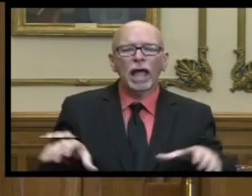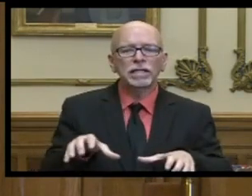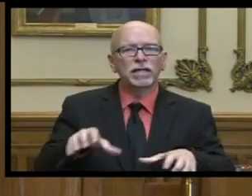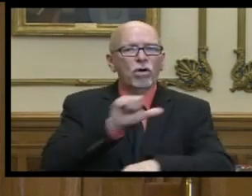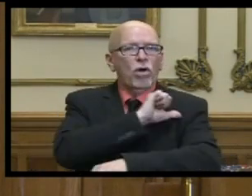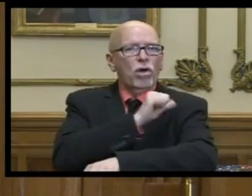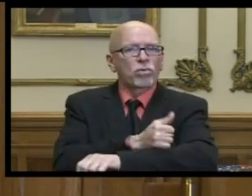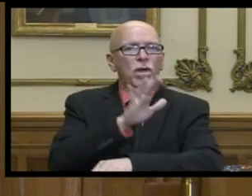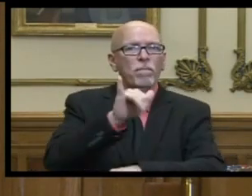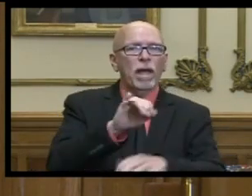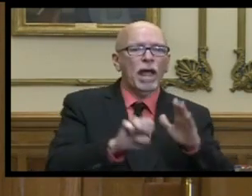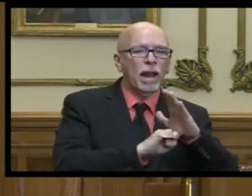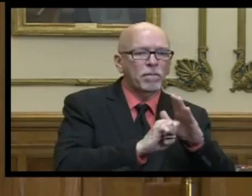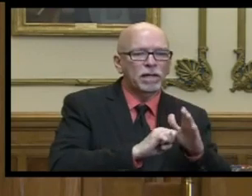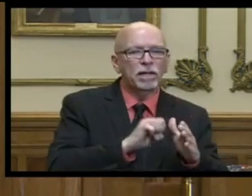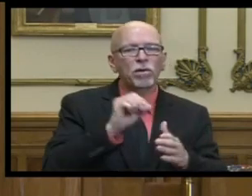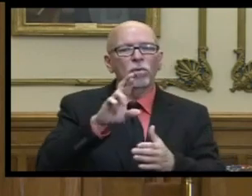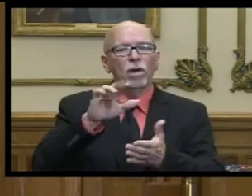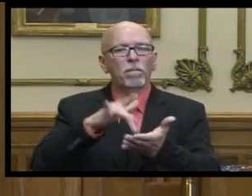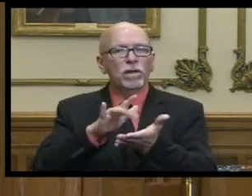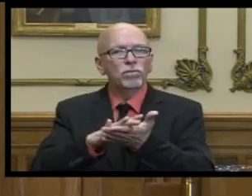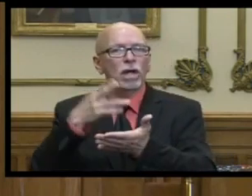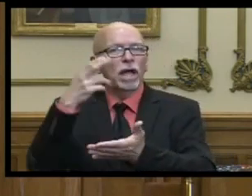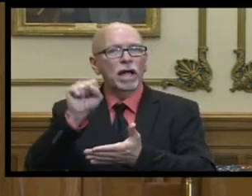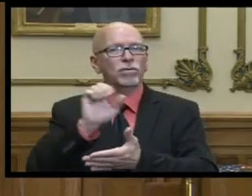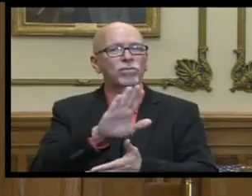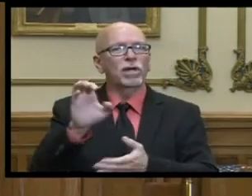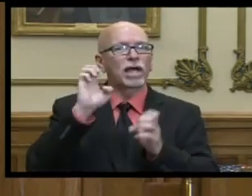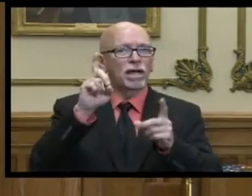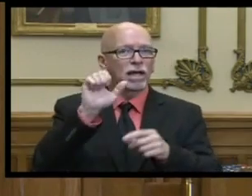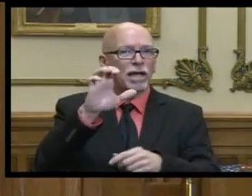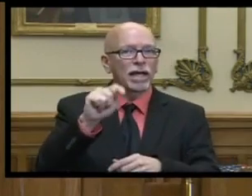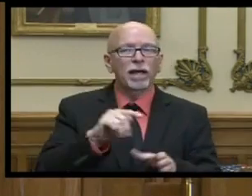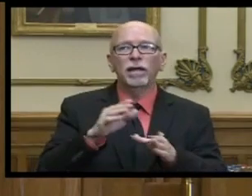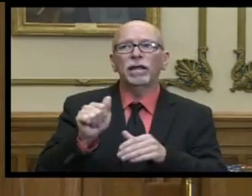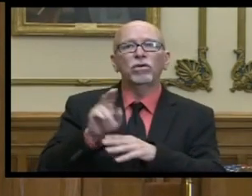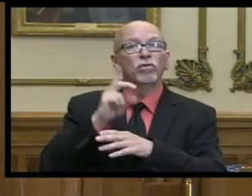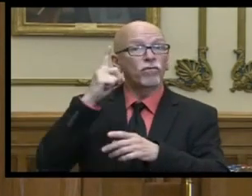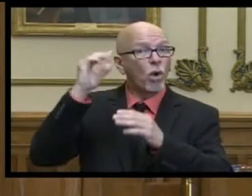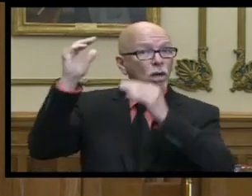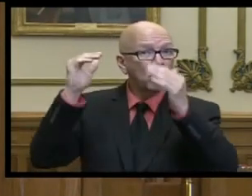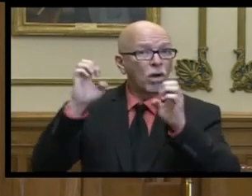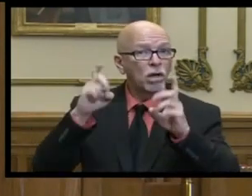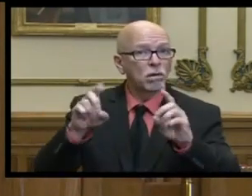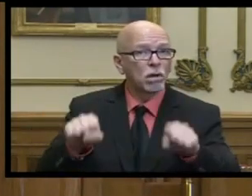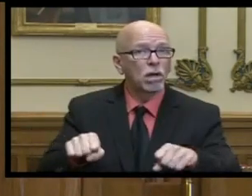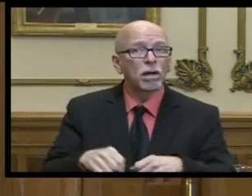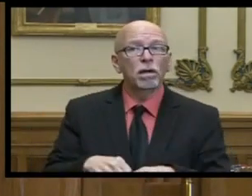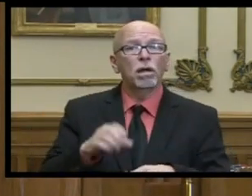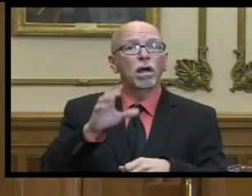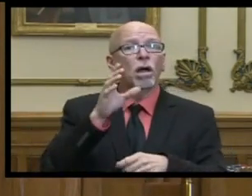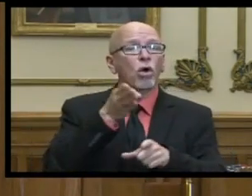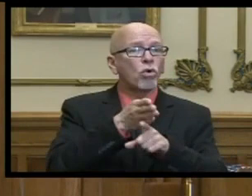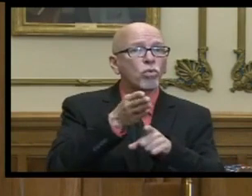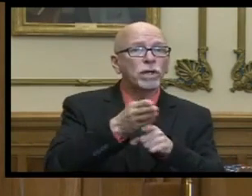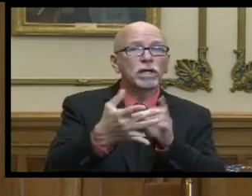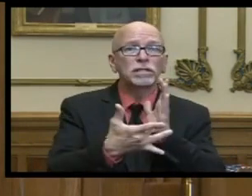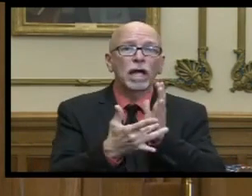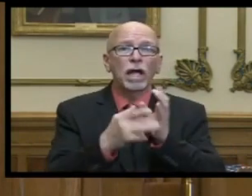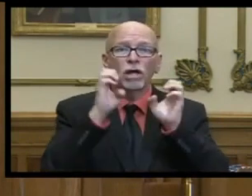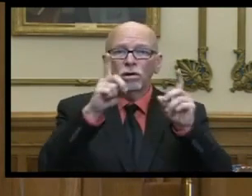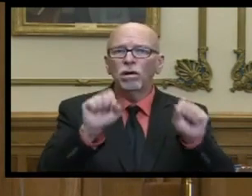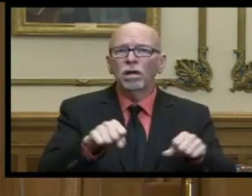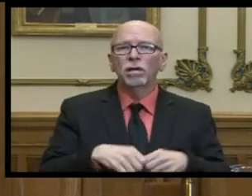by the elementary and secondary education act it can be used for adult education career and technical education